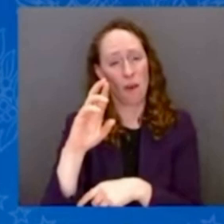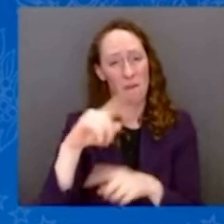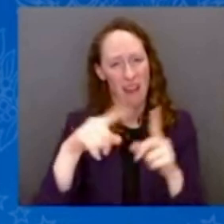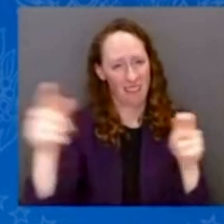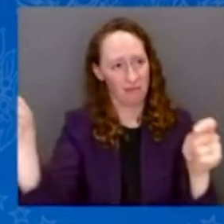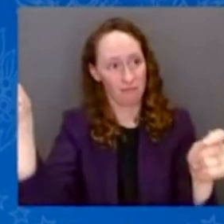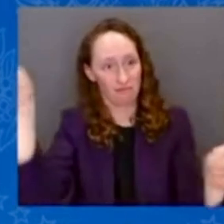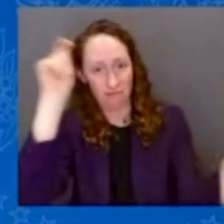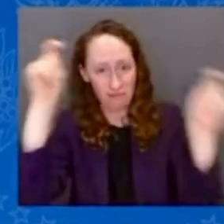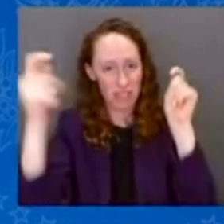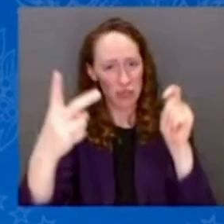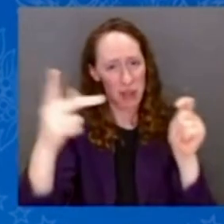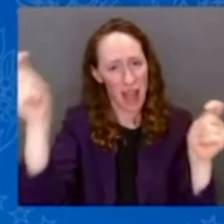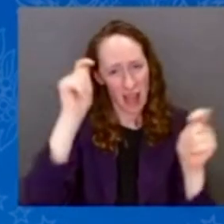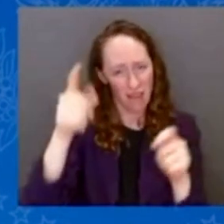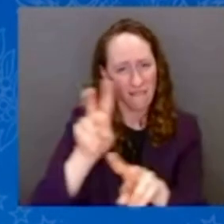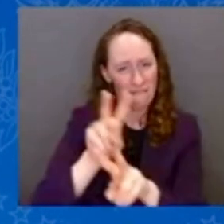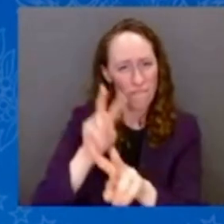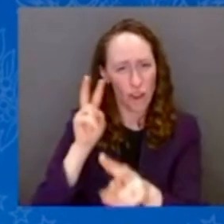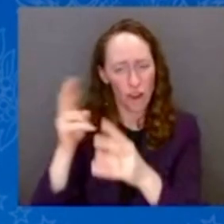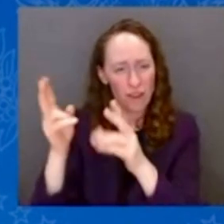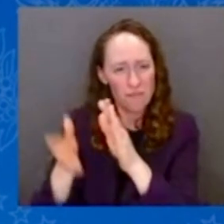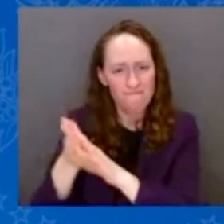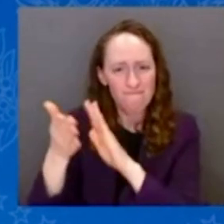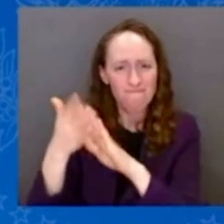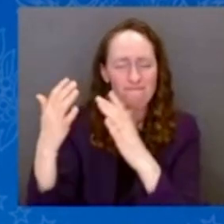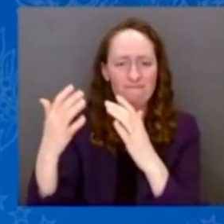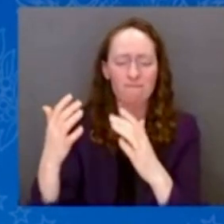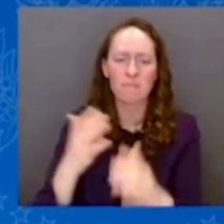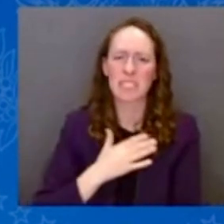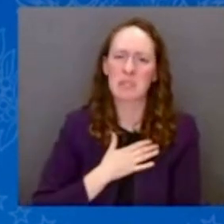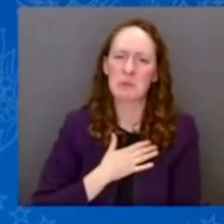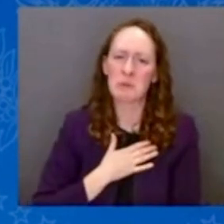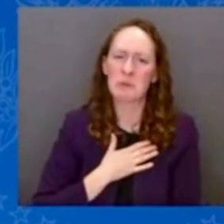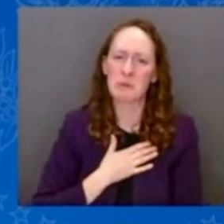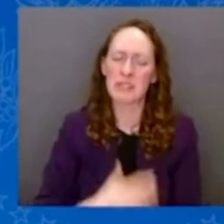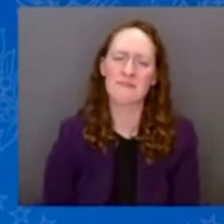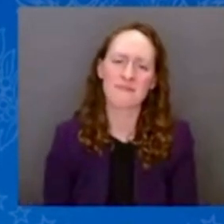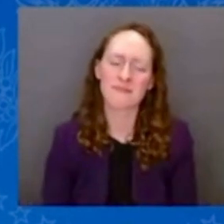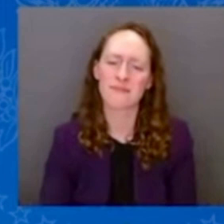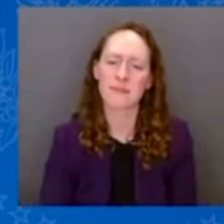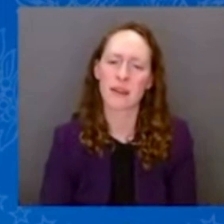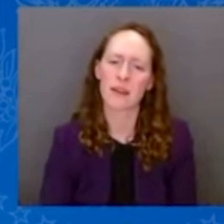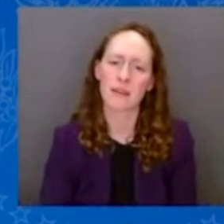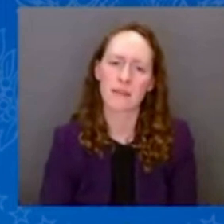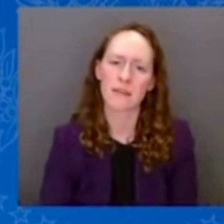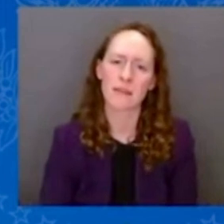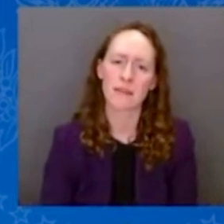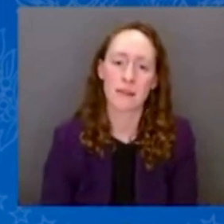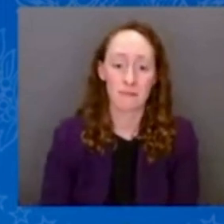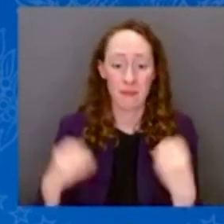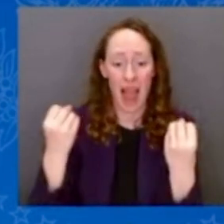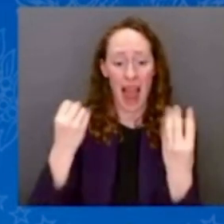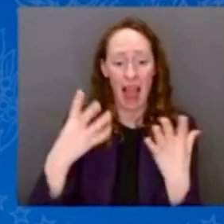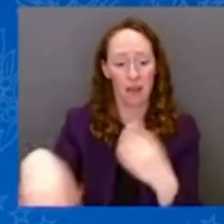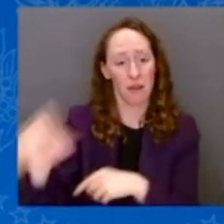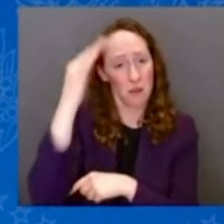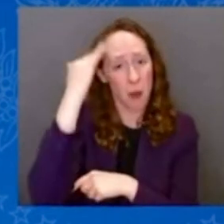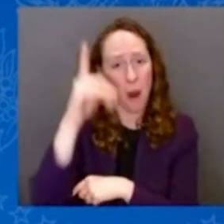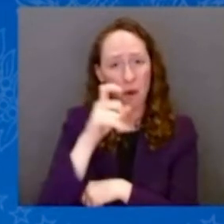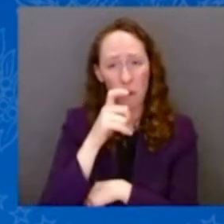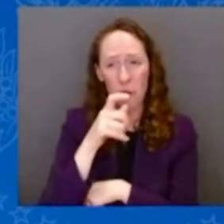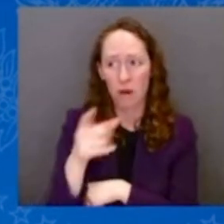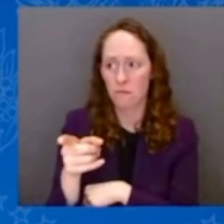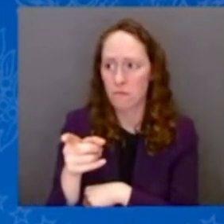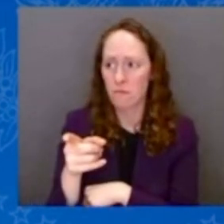prepare people to be buried who you were with. You know well. And thanks to Sharkey County